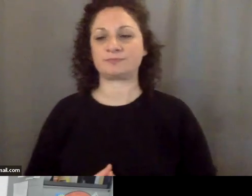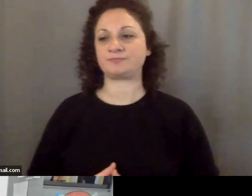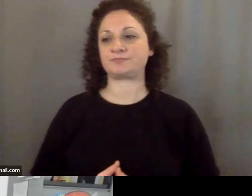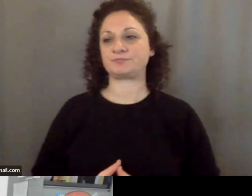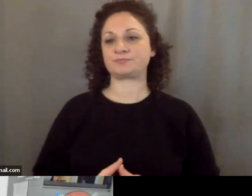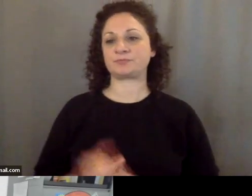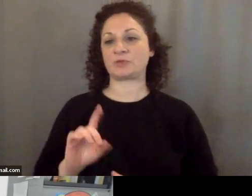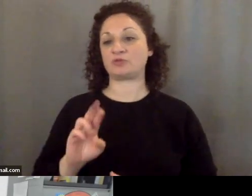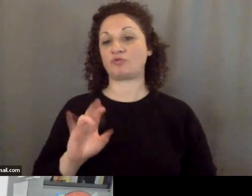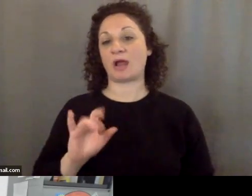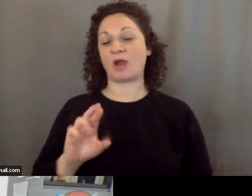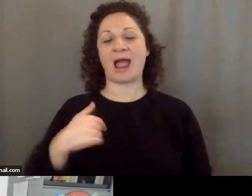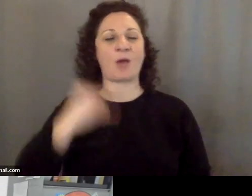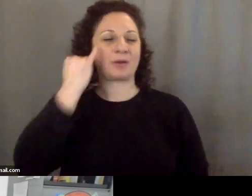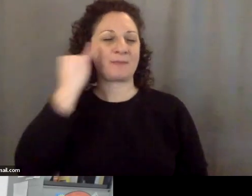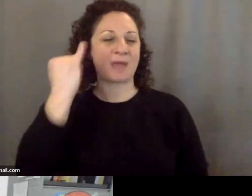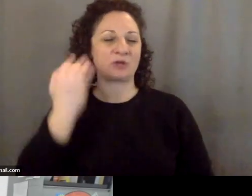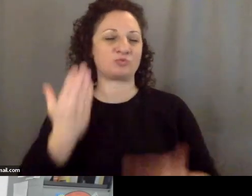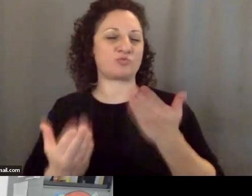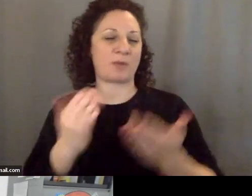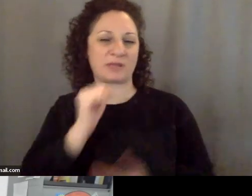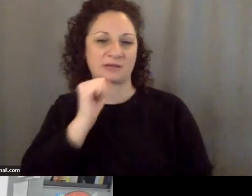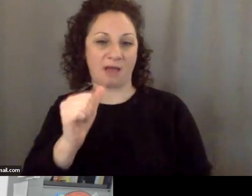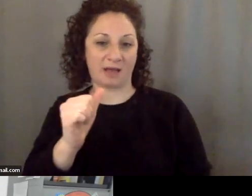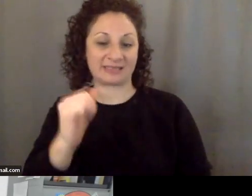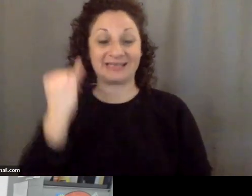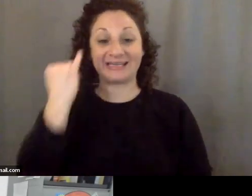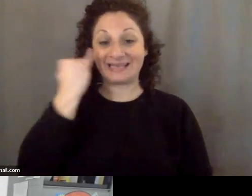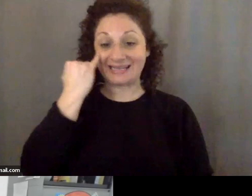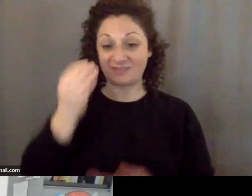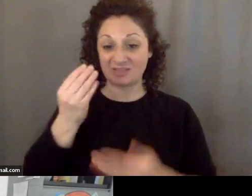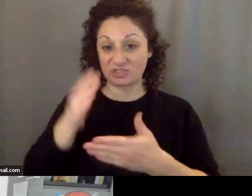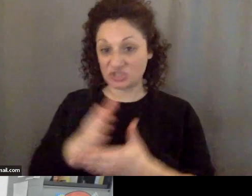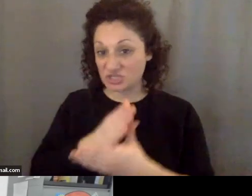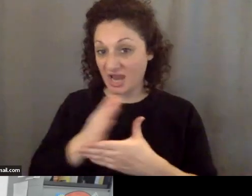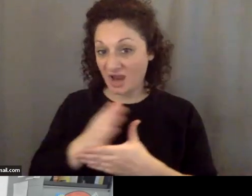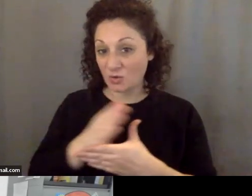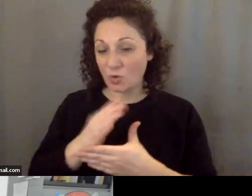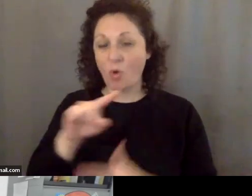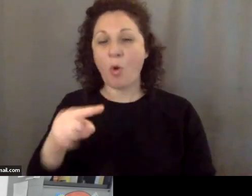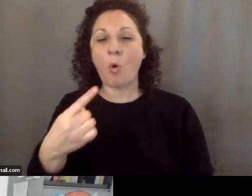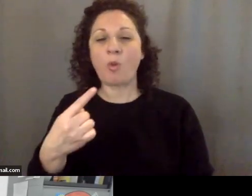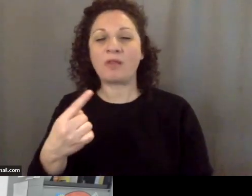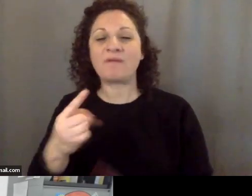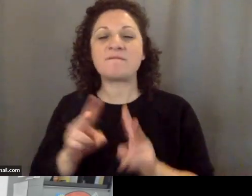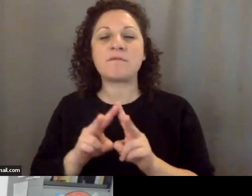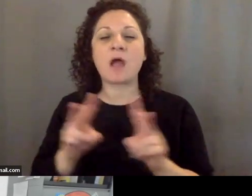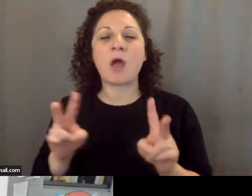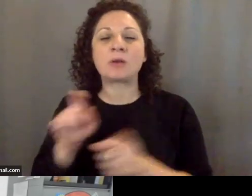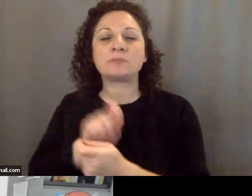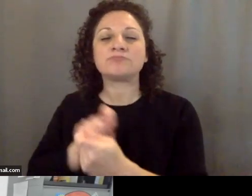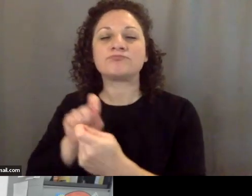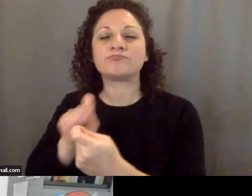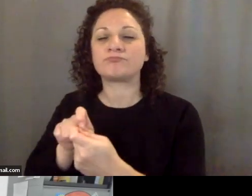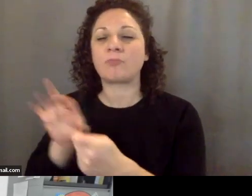not and if so it would be shared only very selectively so they would say